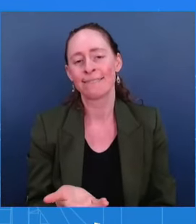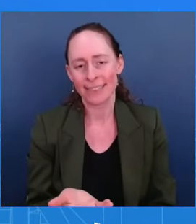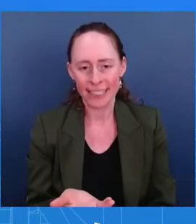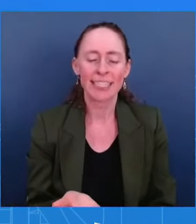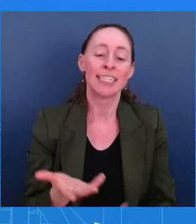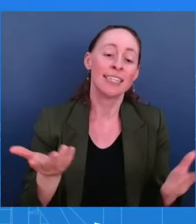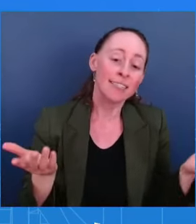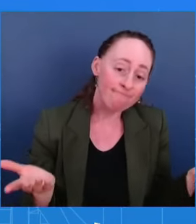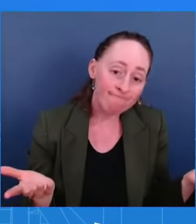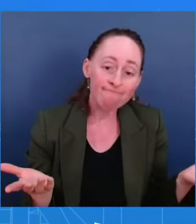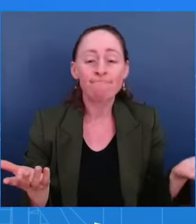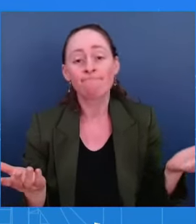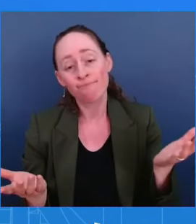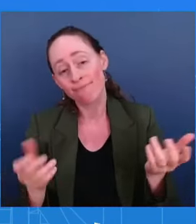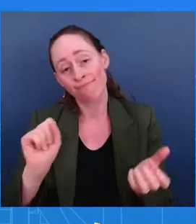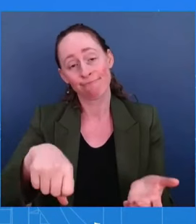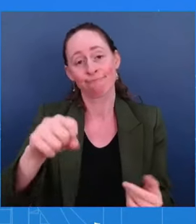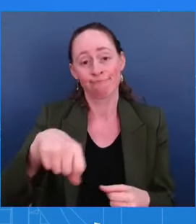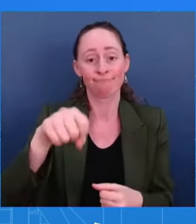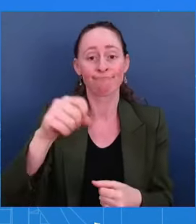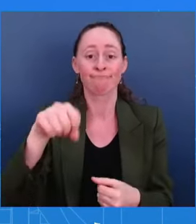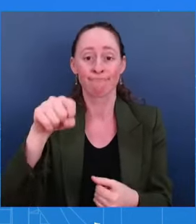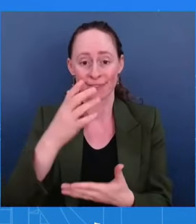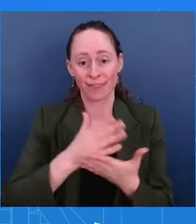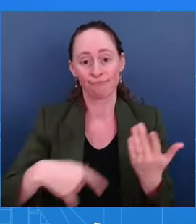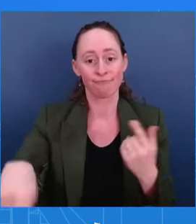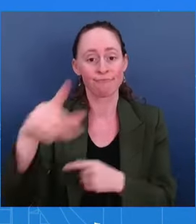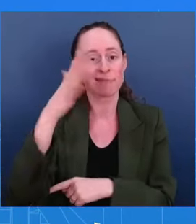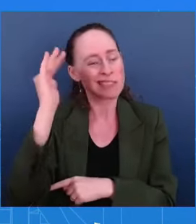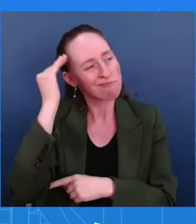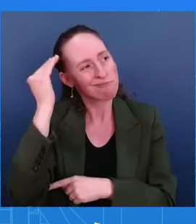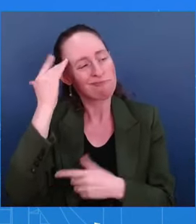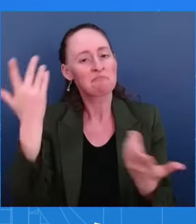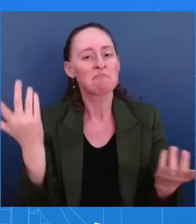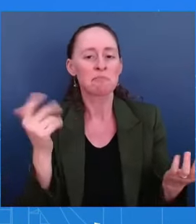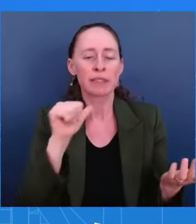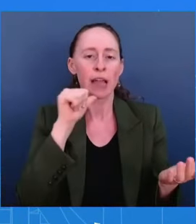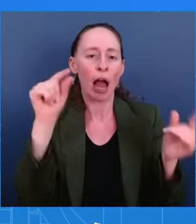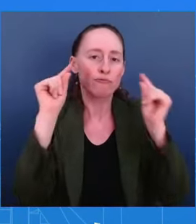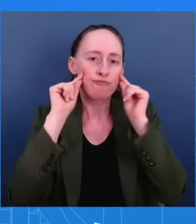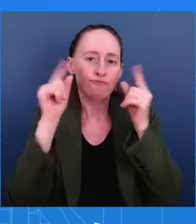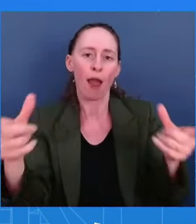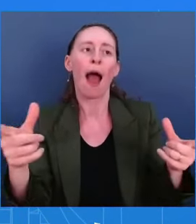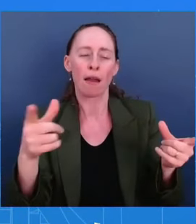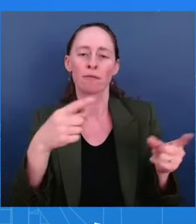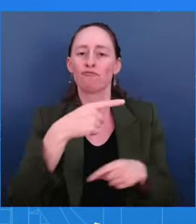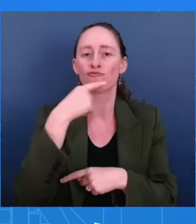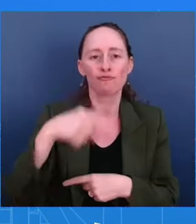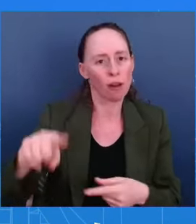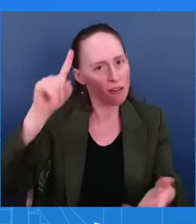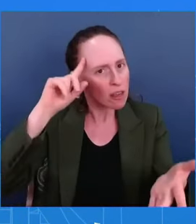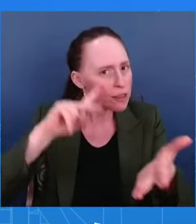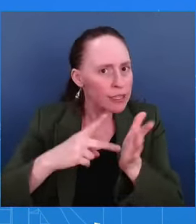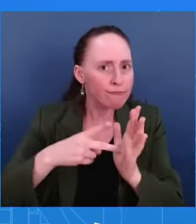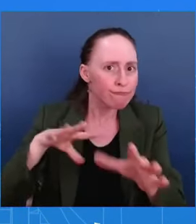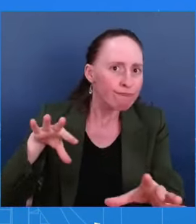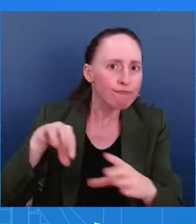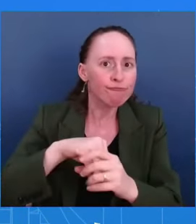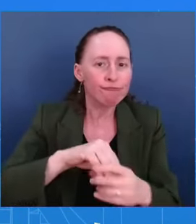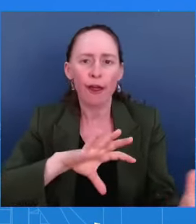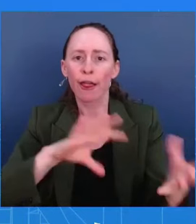about whether they're surprised or not that Russia might be trying to interfere in our election, but we're not taking it lightly. Nobody's shrugging here